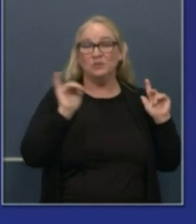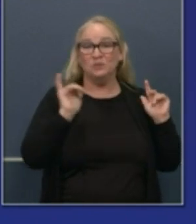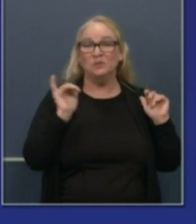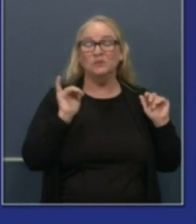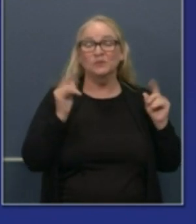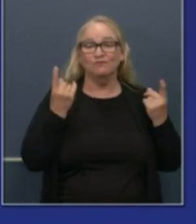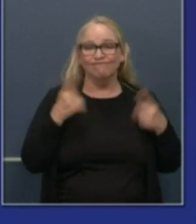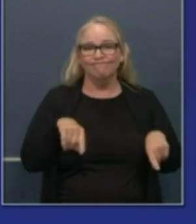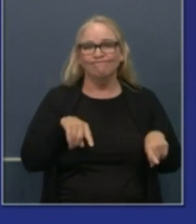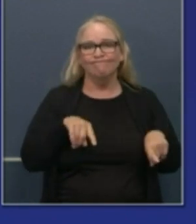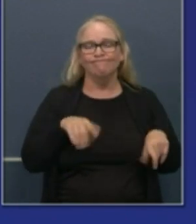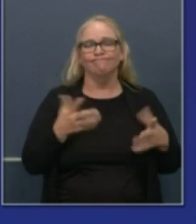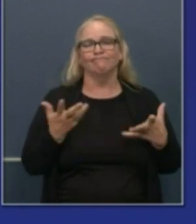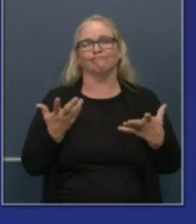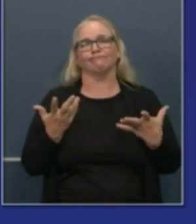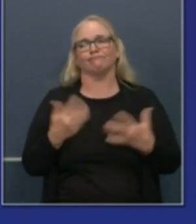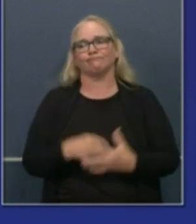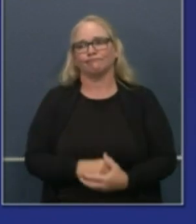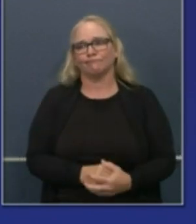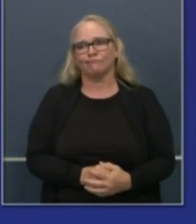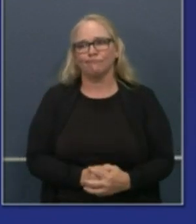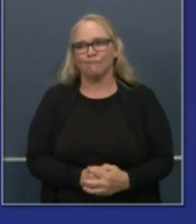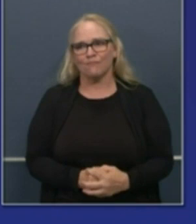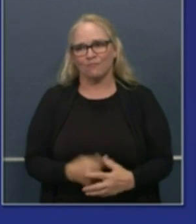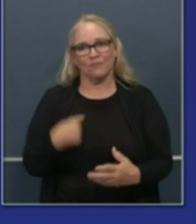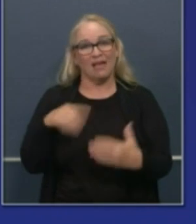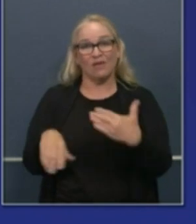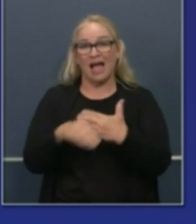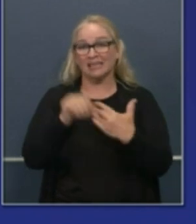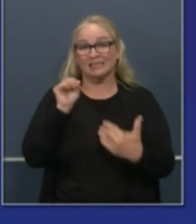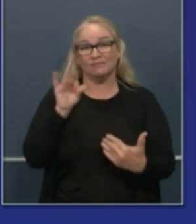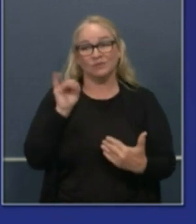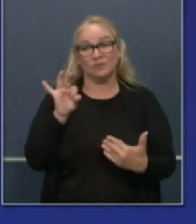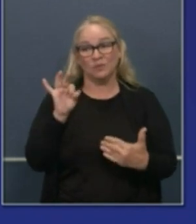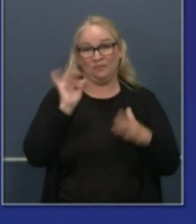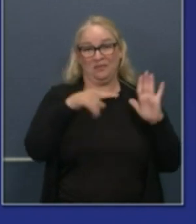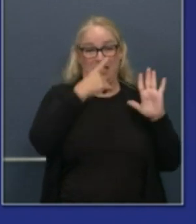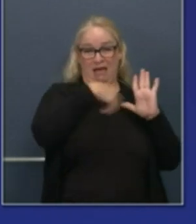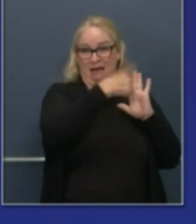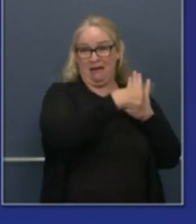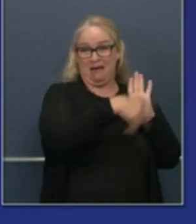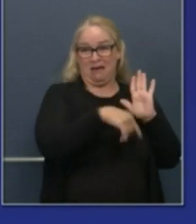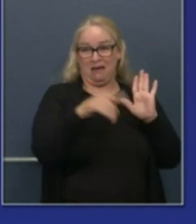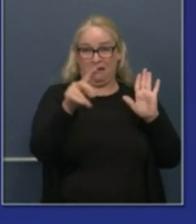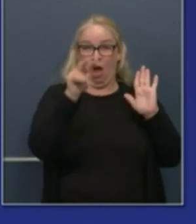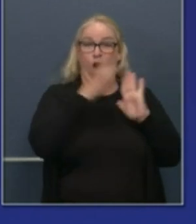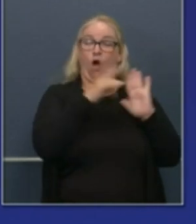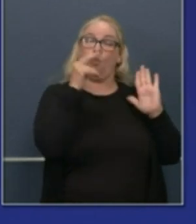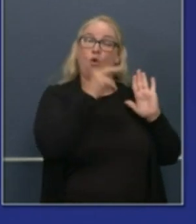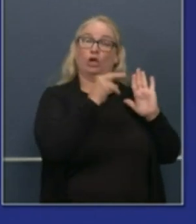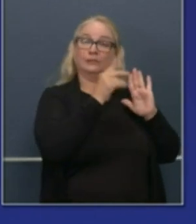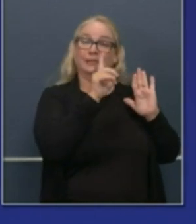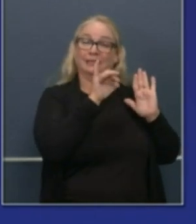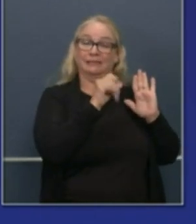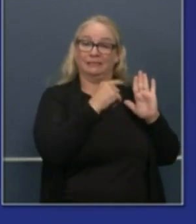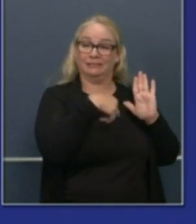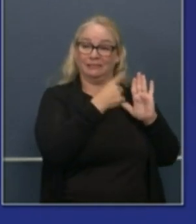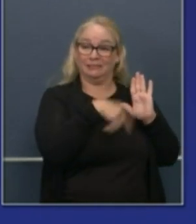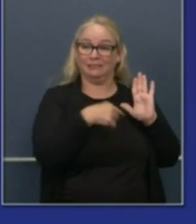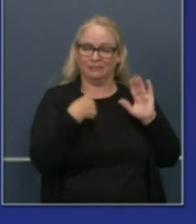to happen Friday did and we are currently monitoring with very close technical assistance provided.